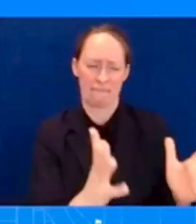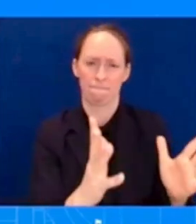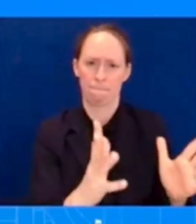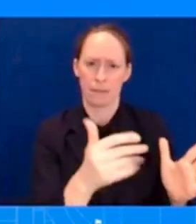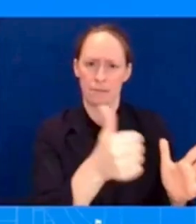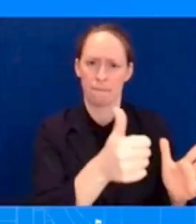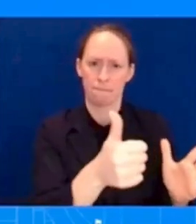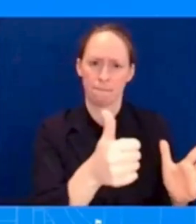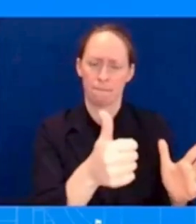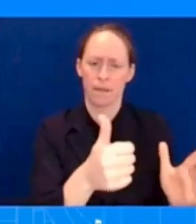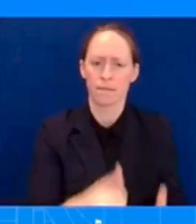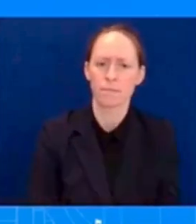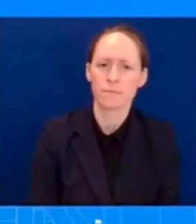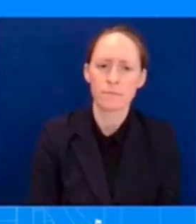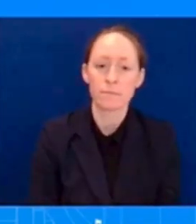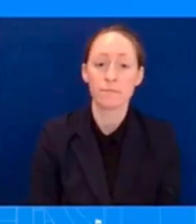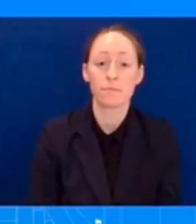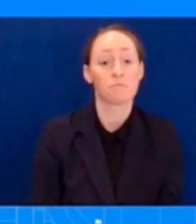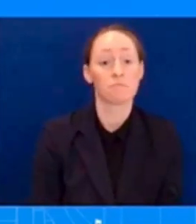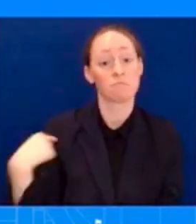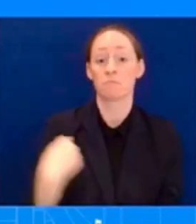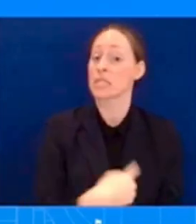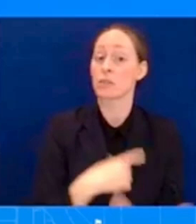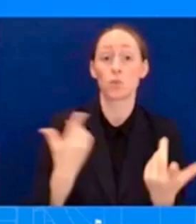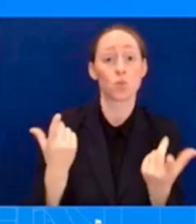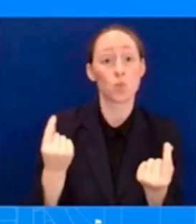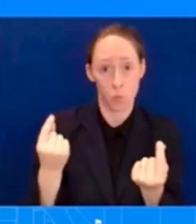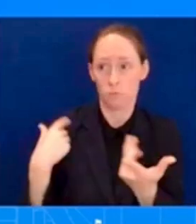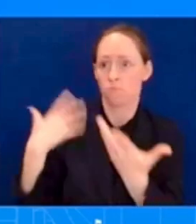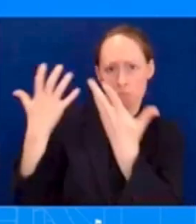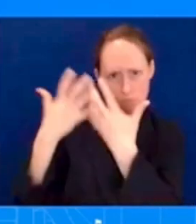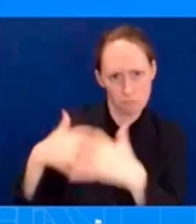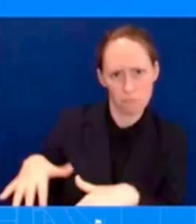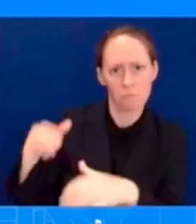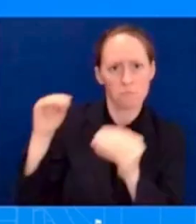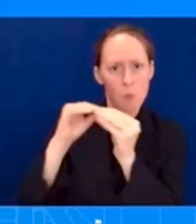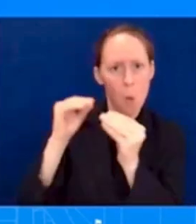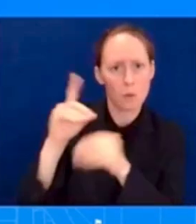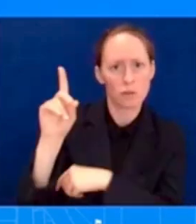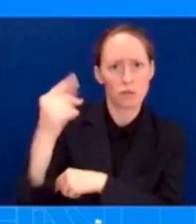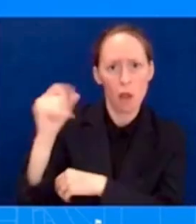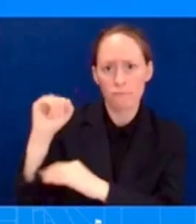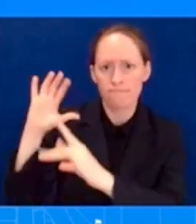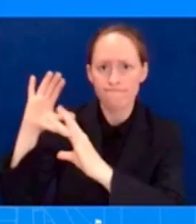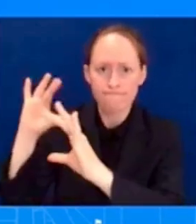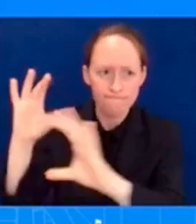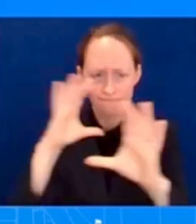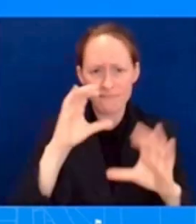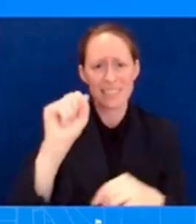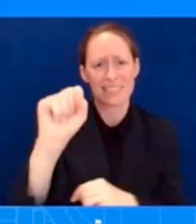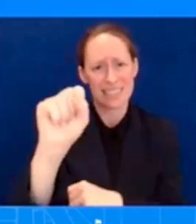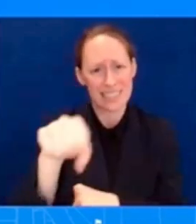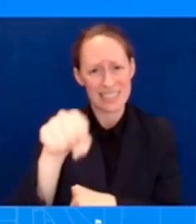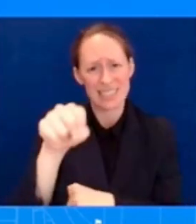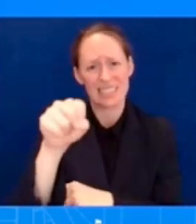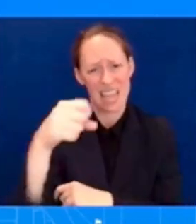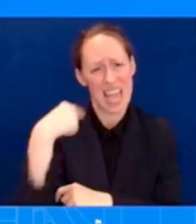are on the ground today and i believe there's a few more coming in additional search and rescue personnel to come in and support this effort